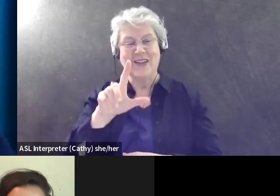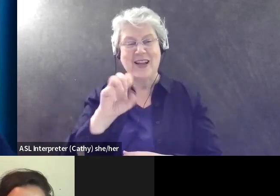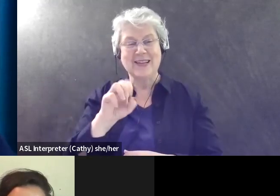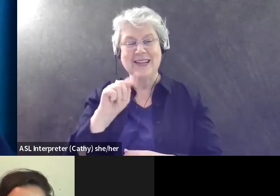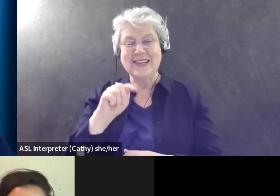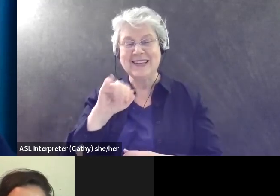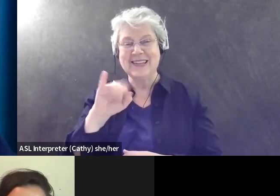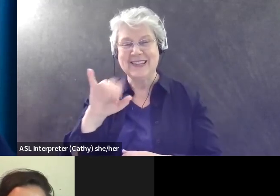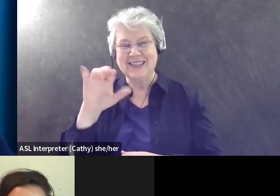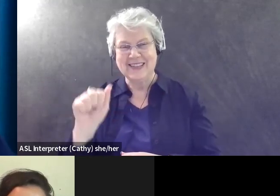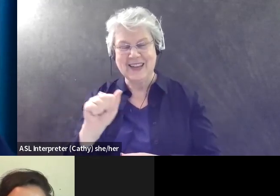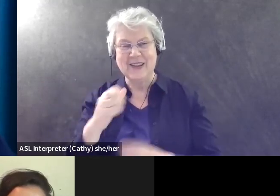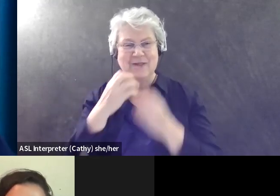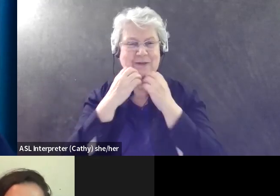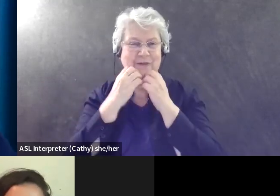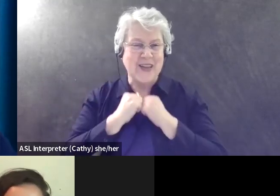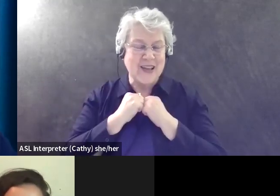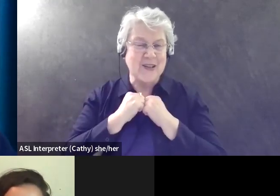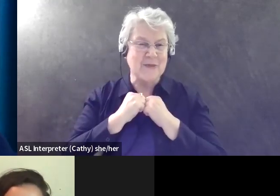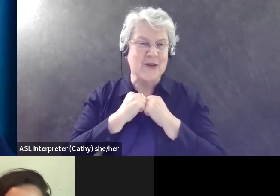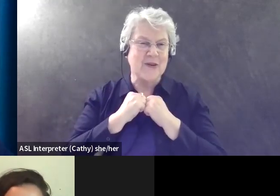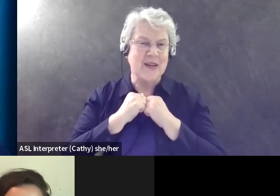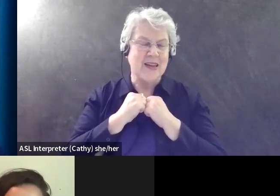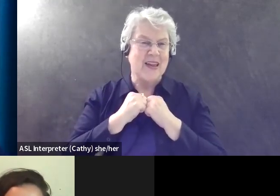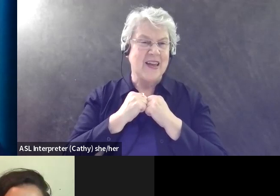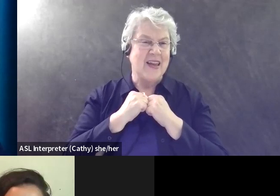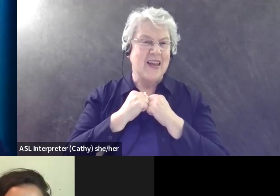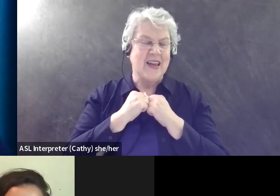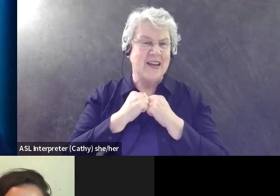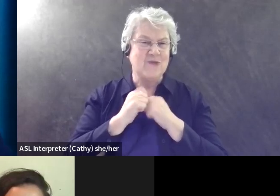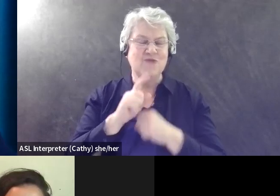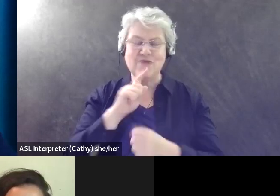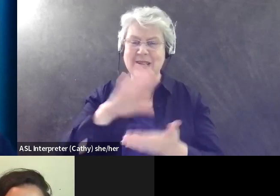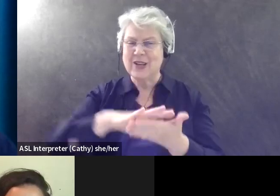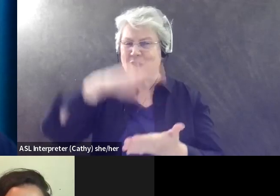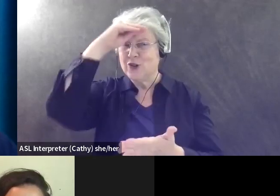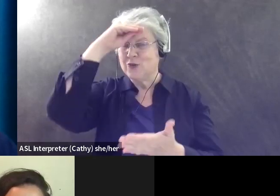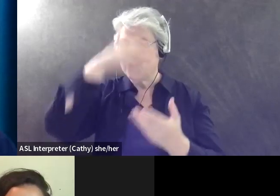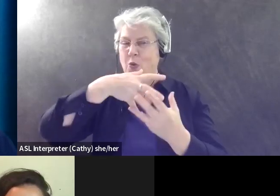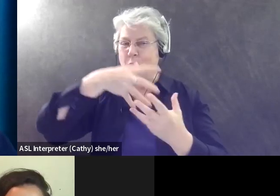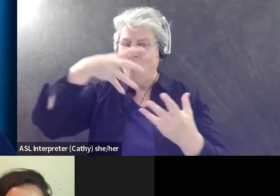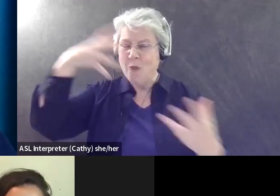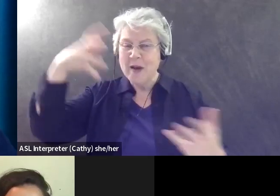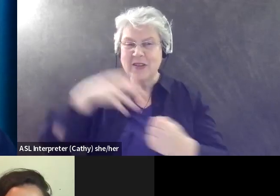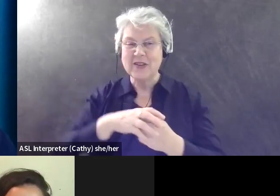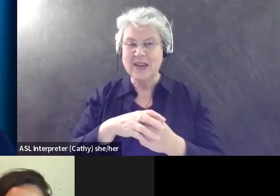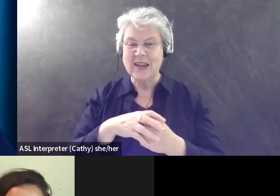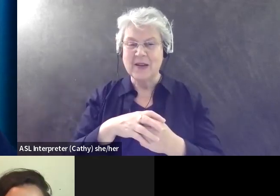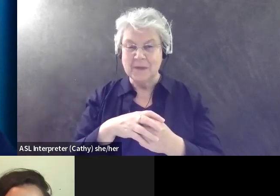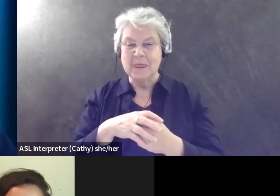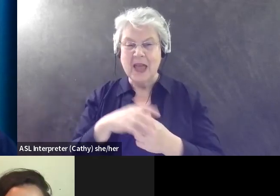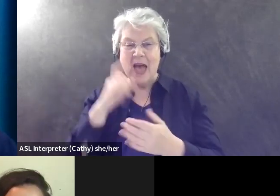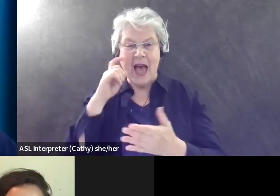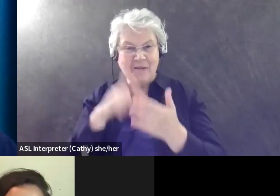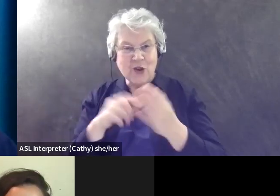valuable and, um, enlightening conversation. I, yeah, I'm, it's hard for me to keep track of the chat, but I've seen more